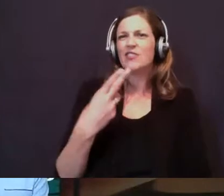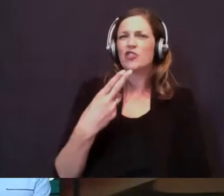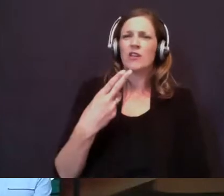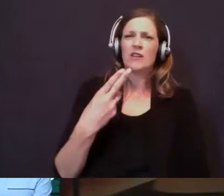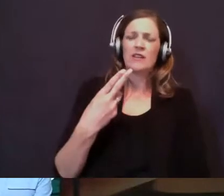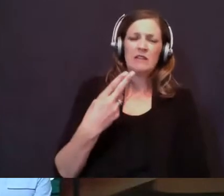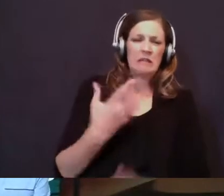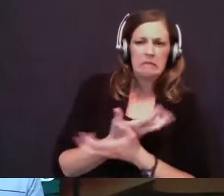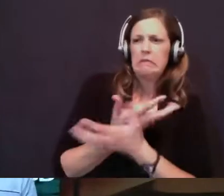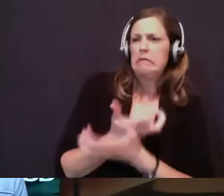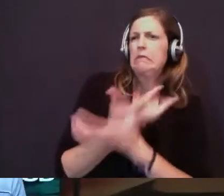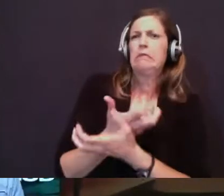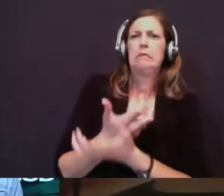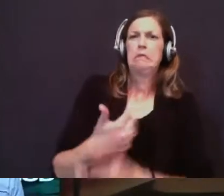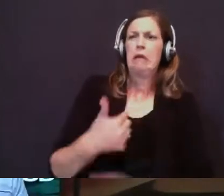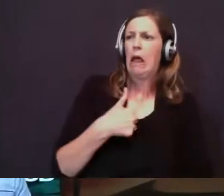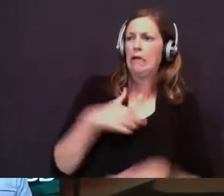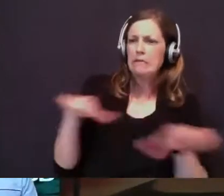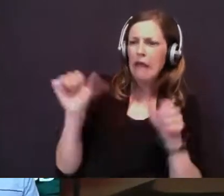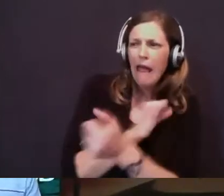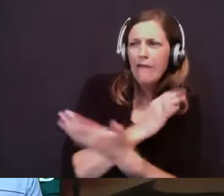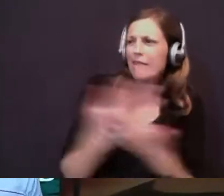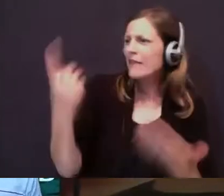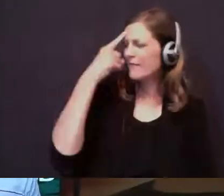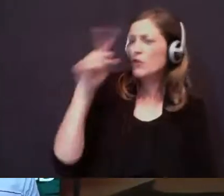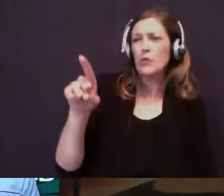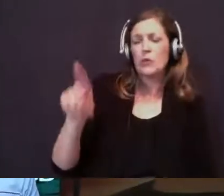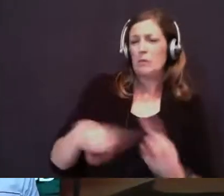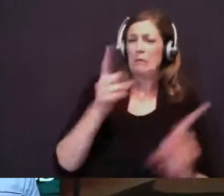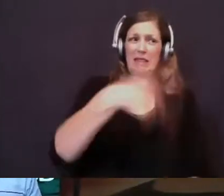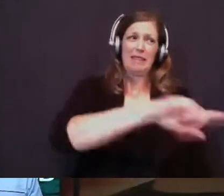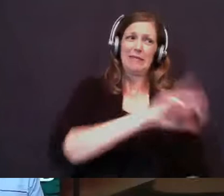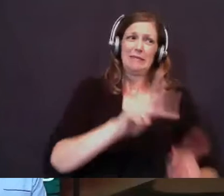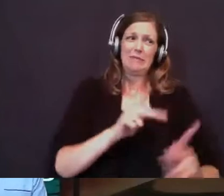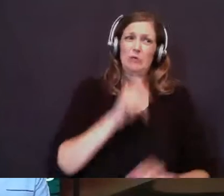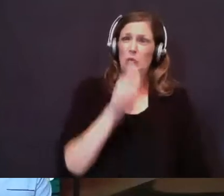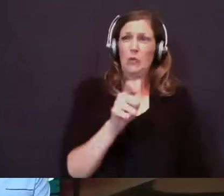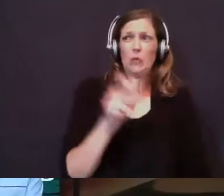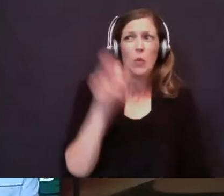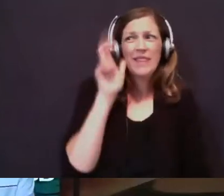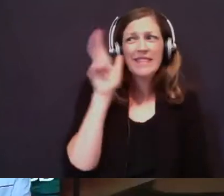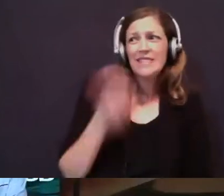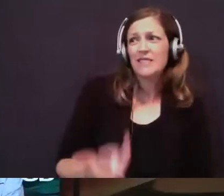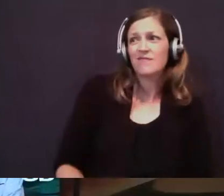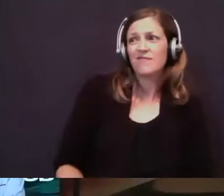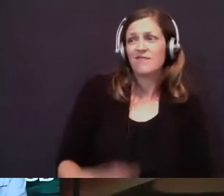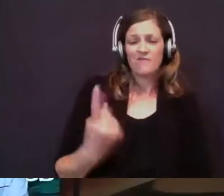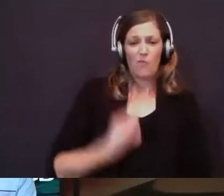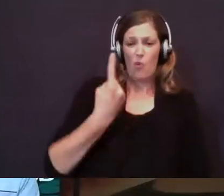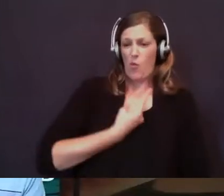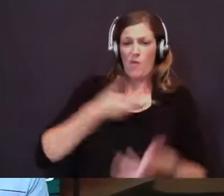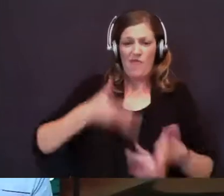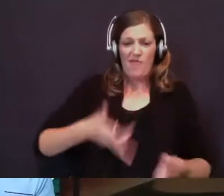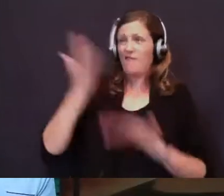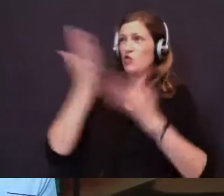God, I've done all that I can for you, but these people won't listen. I'm the only one left who serves you,